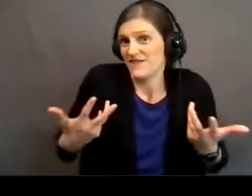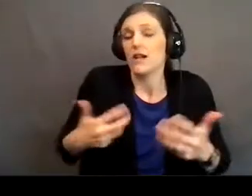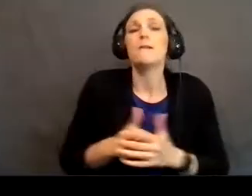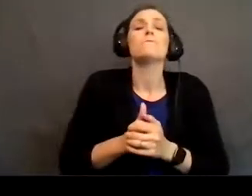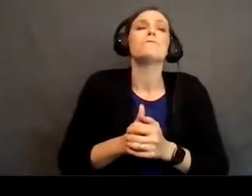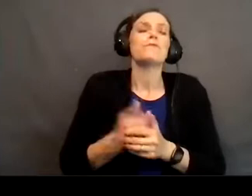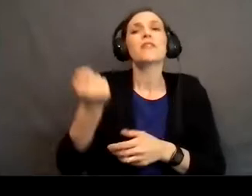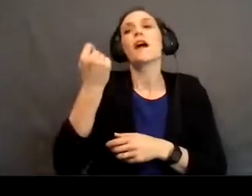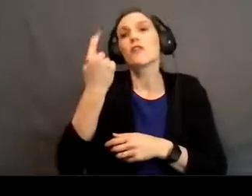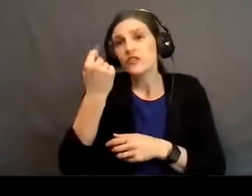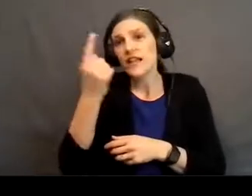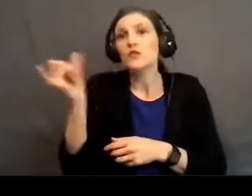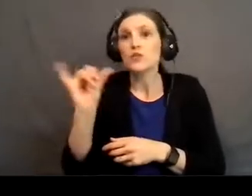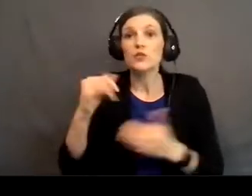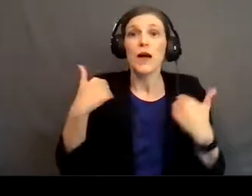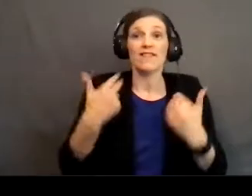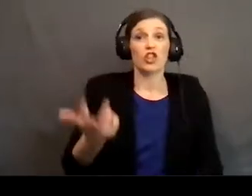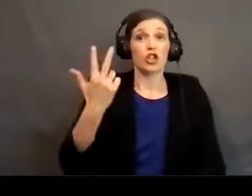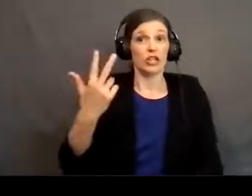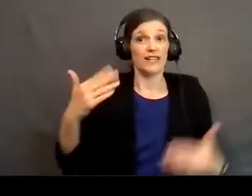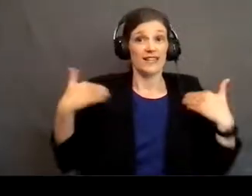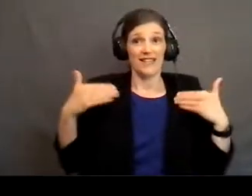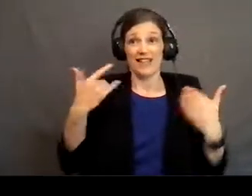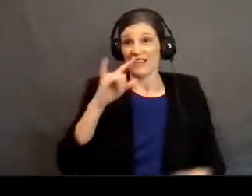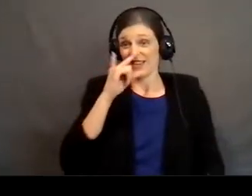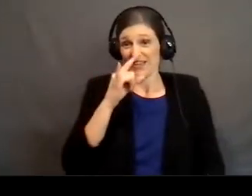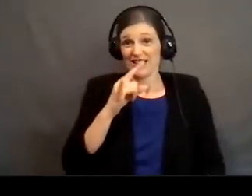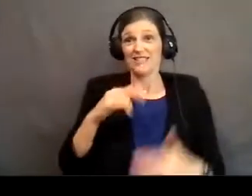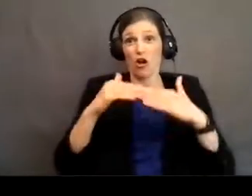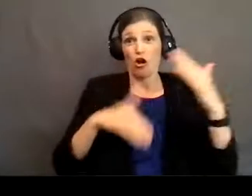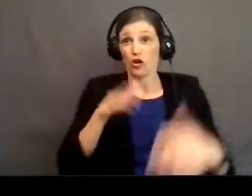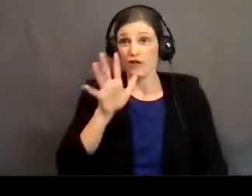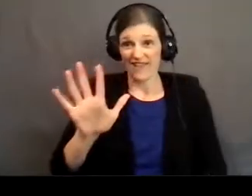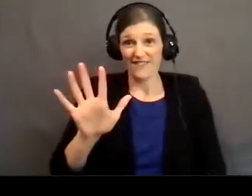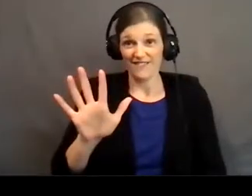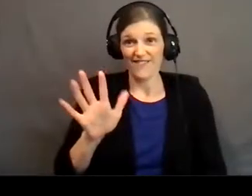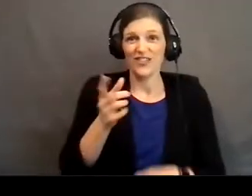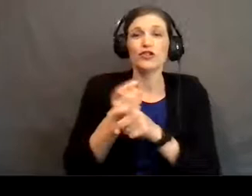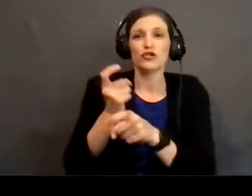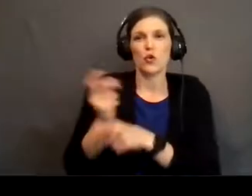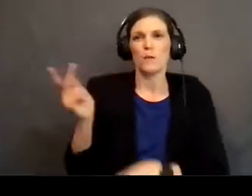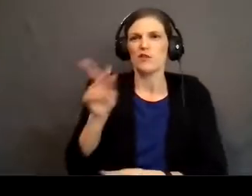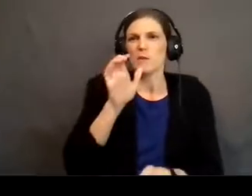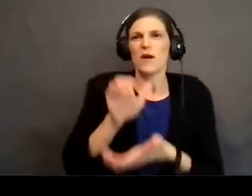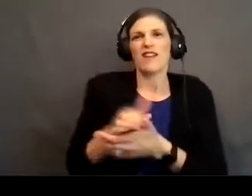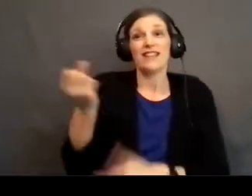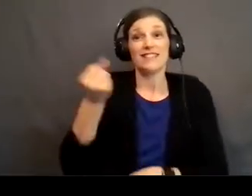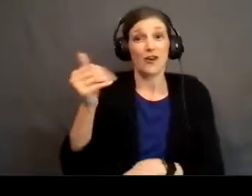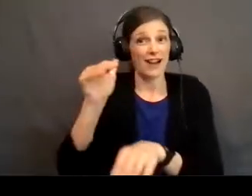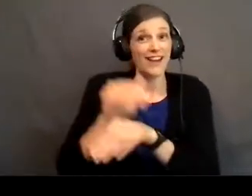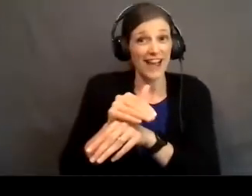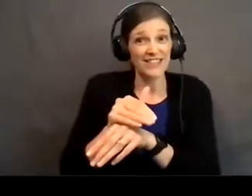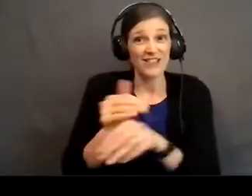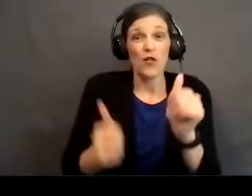And I get it too. I have three young kids, five and under. Okay? And there's a joke between me and my wife that Saturday nights are